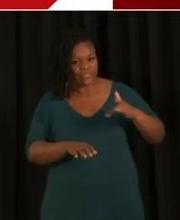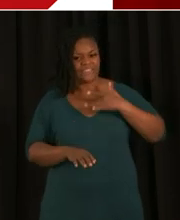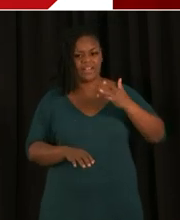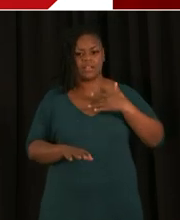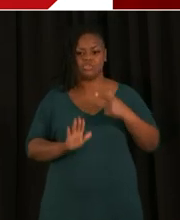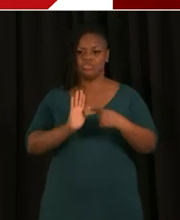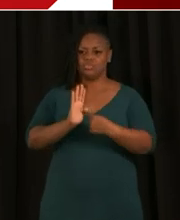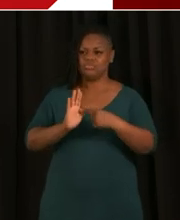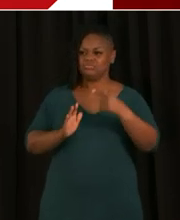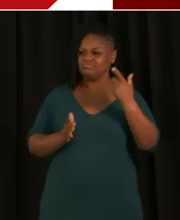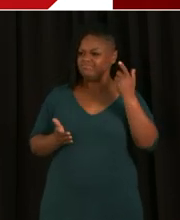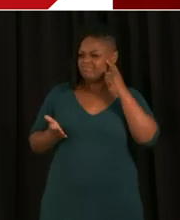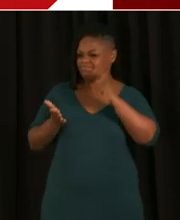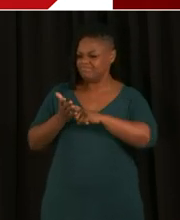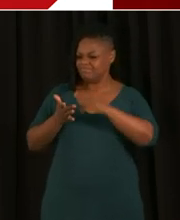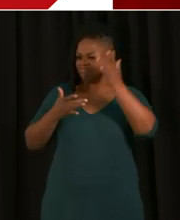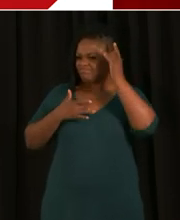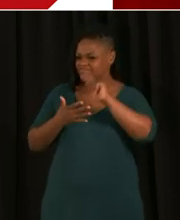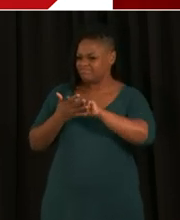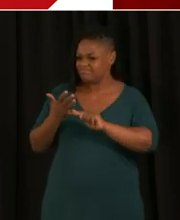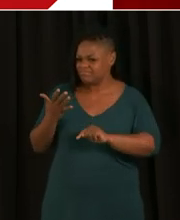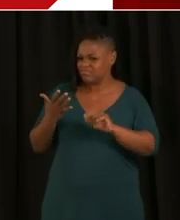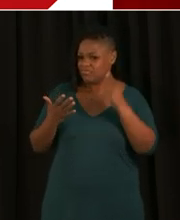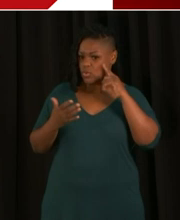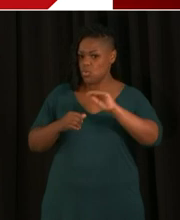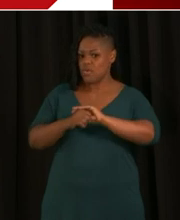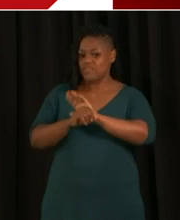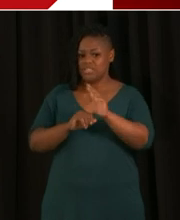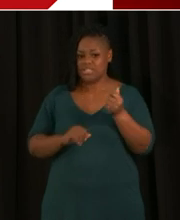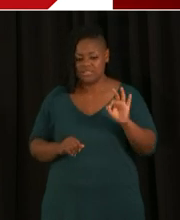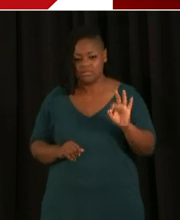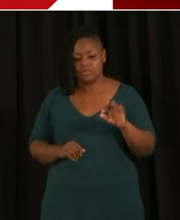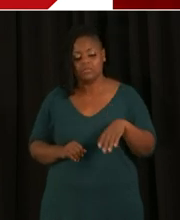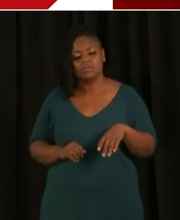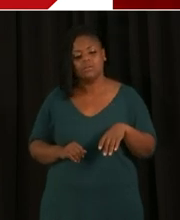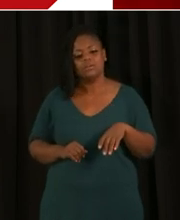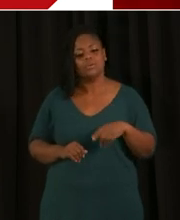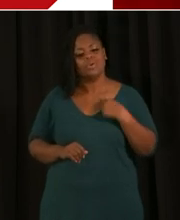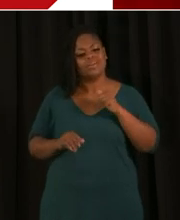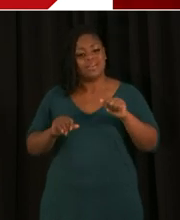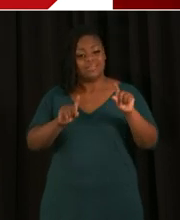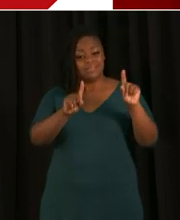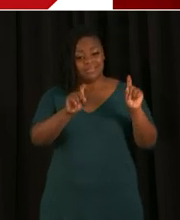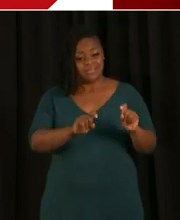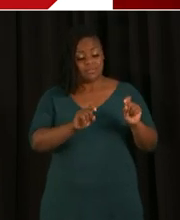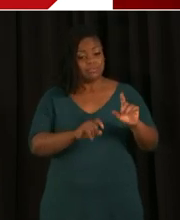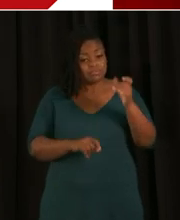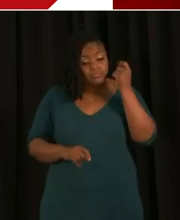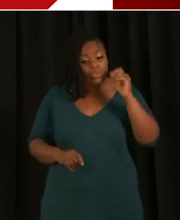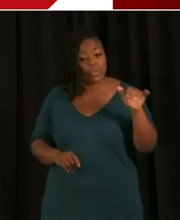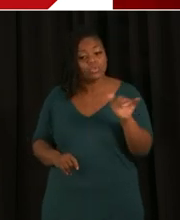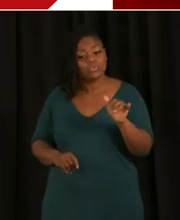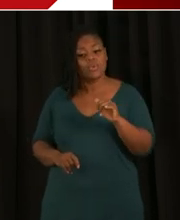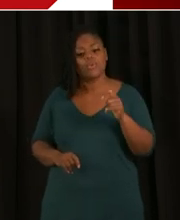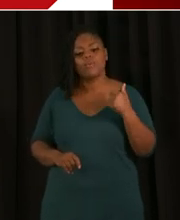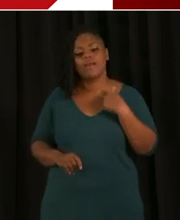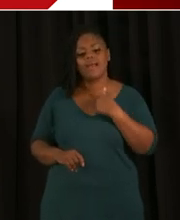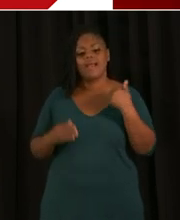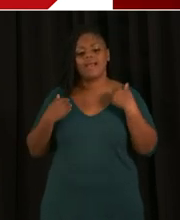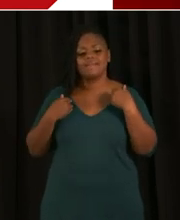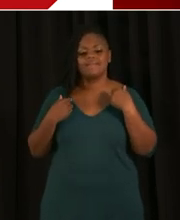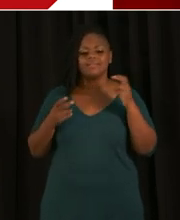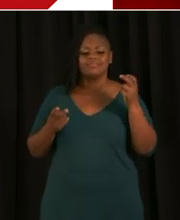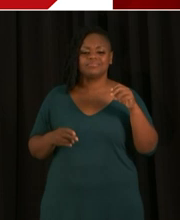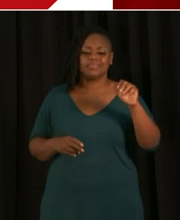And we also now have the ability to have an asymptomatic testing protocol, which